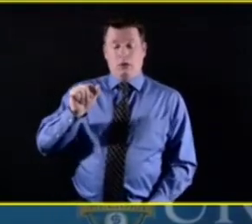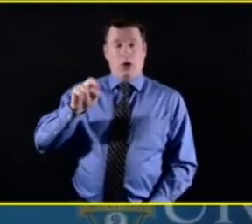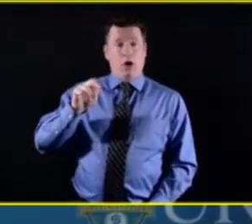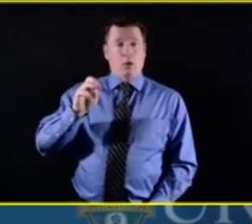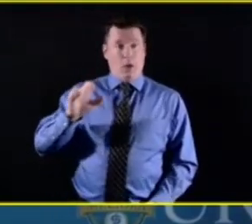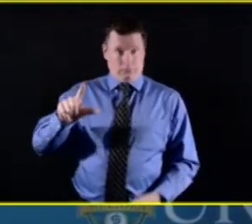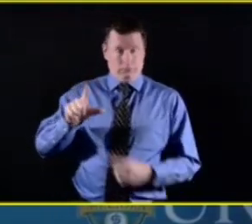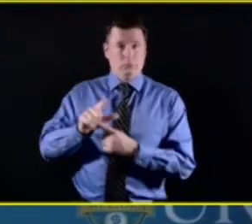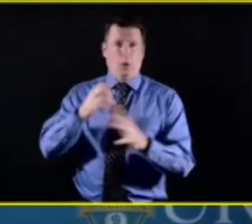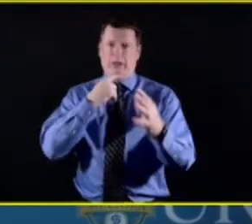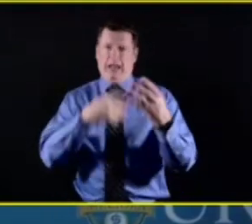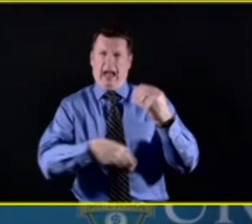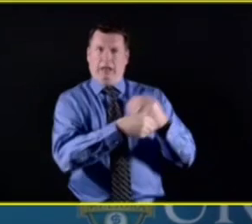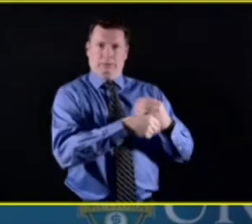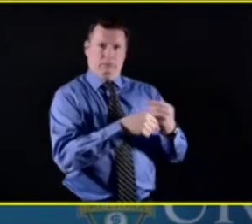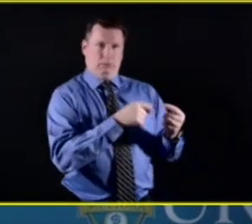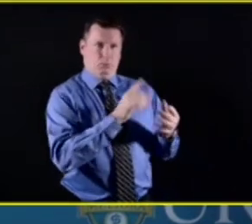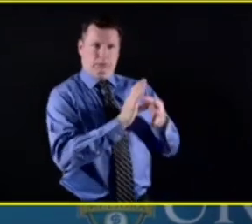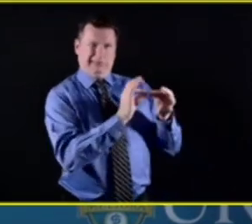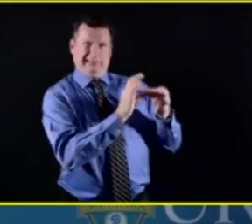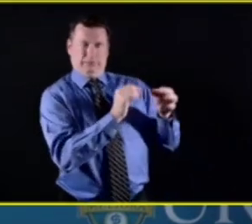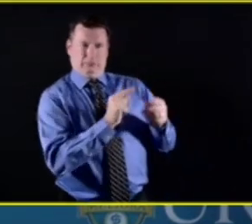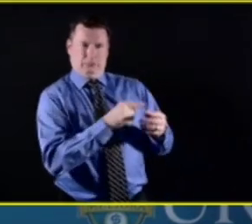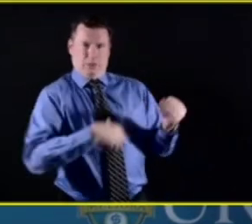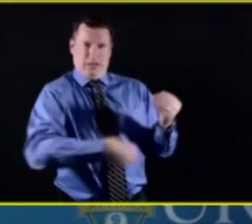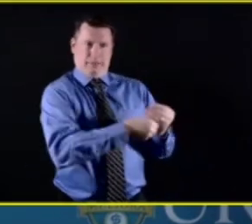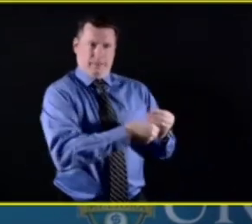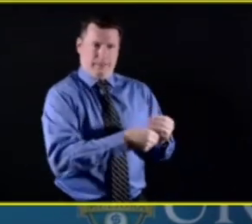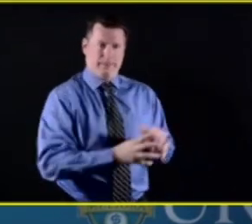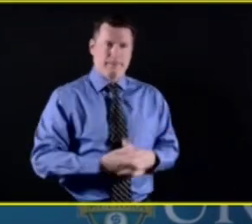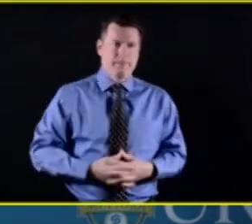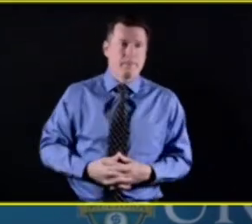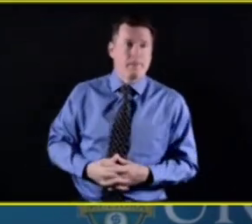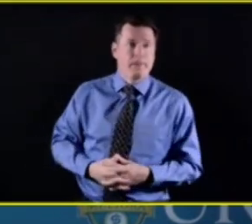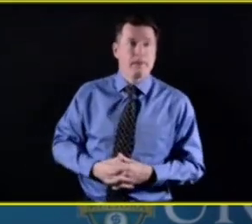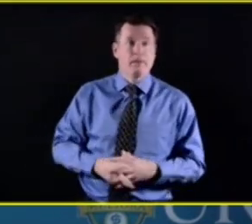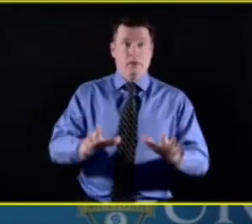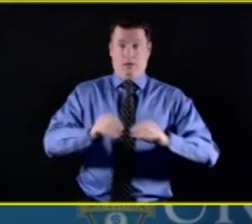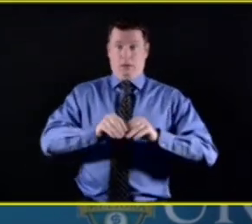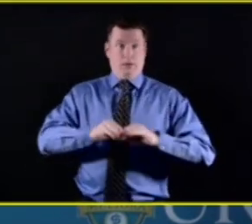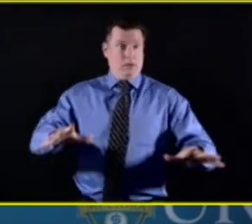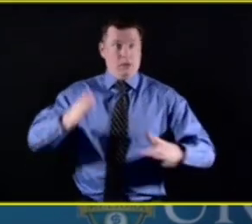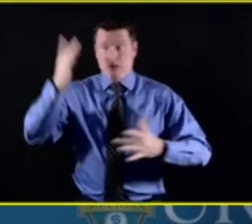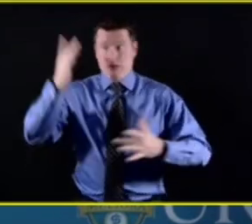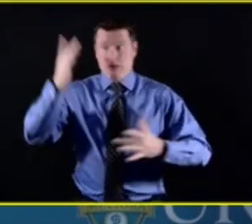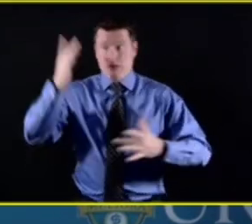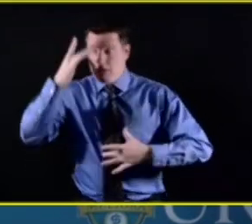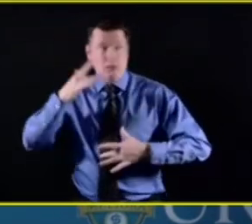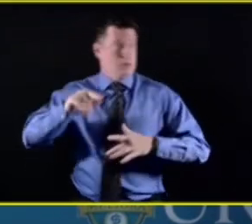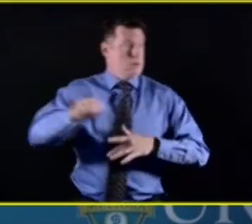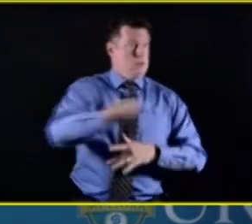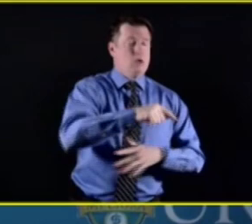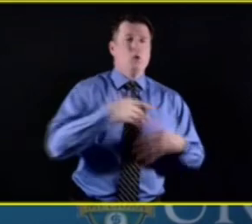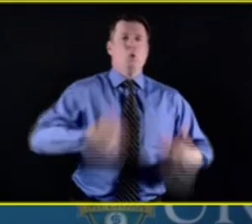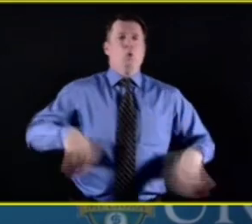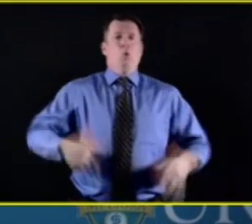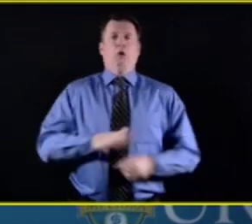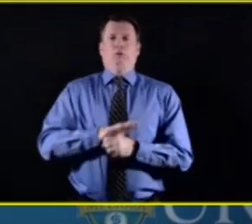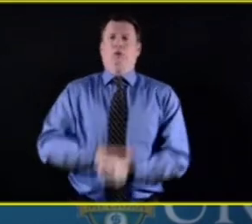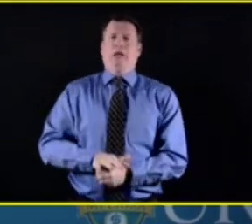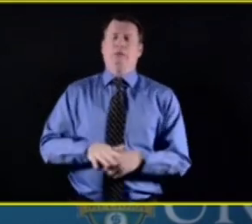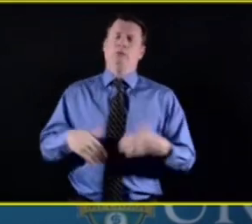The stress of this is enormous for everybody involved. We're focusing on those folks